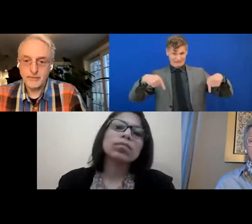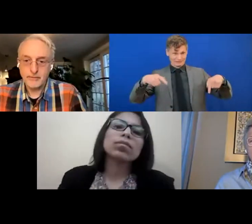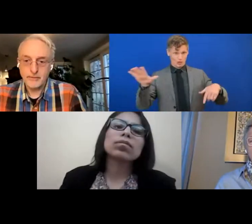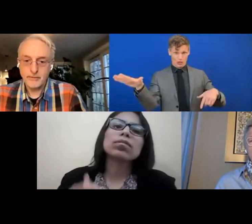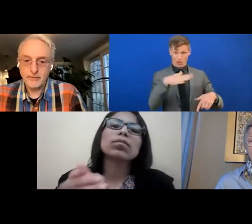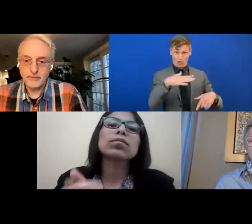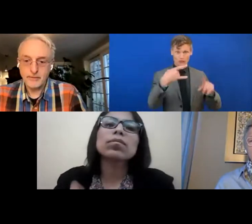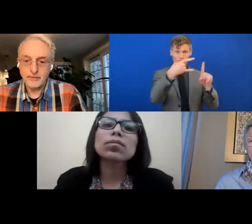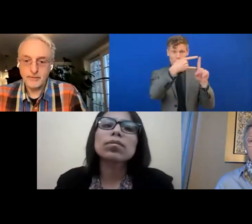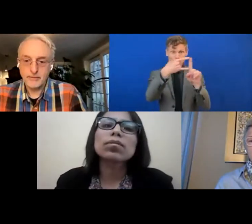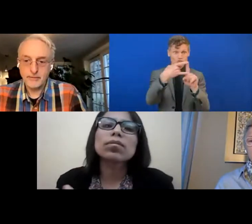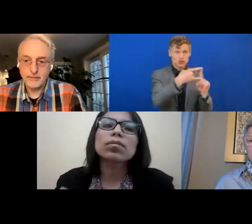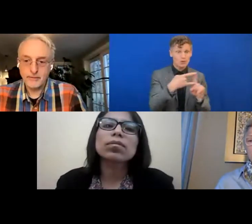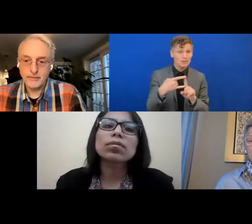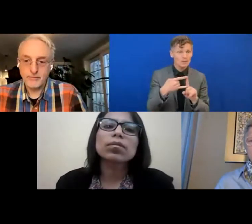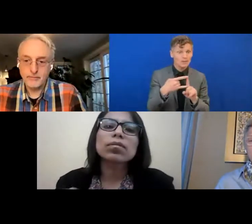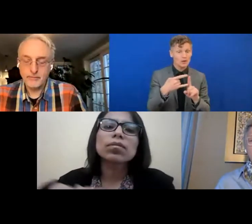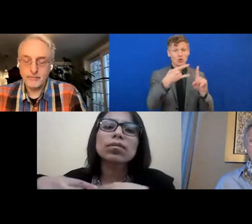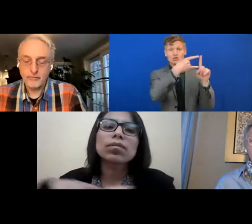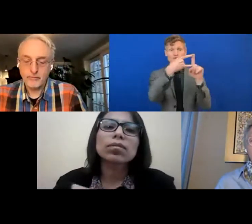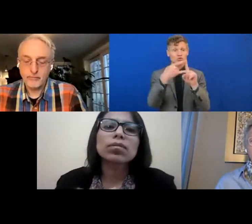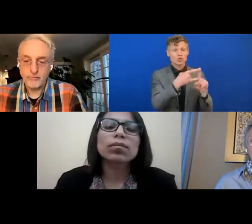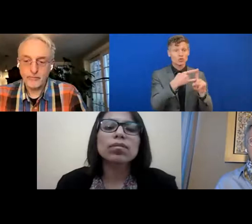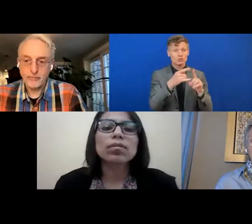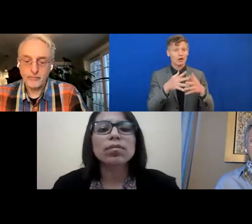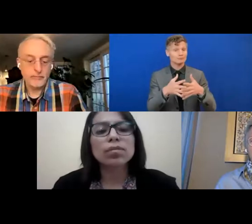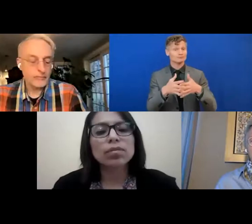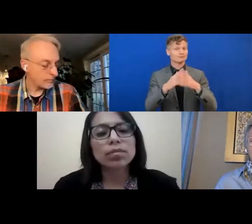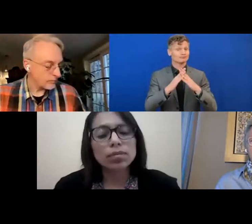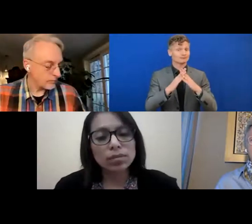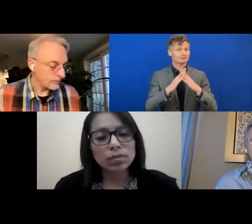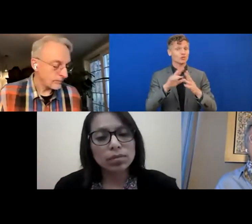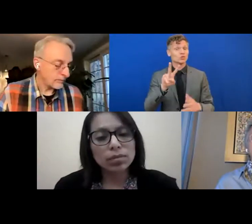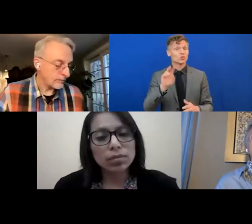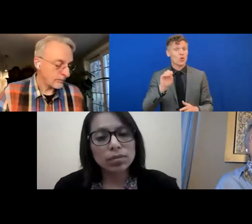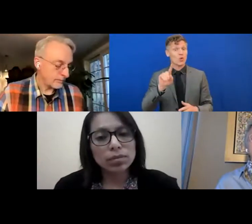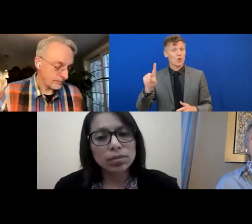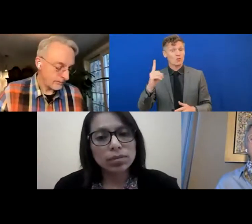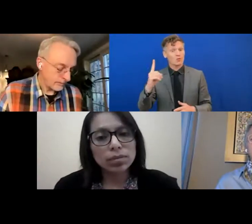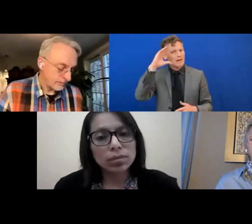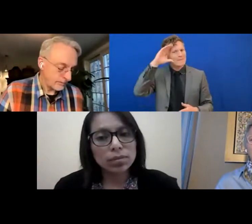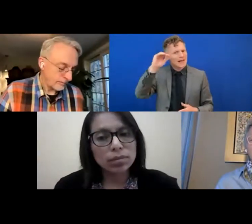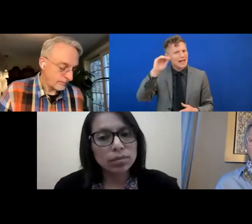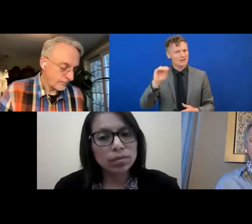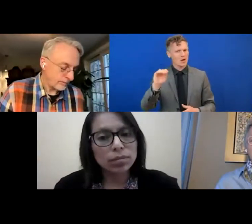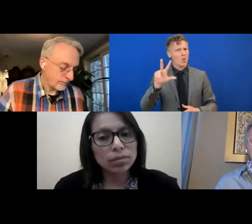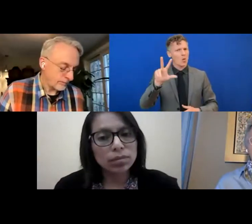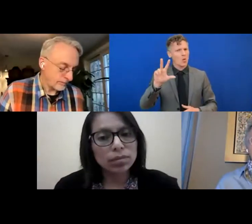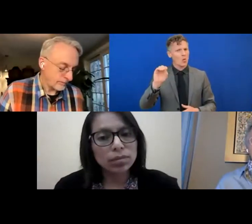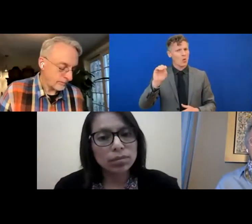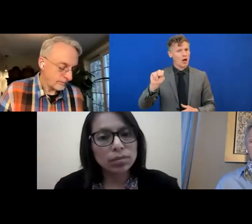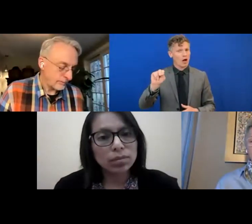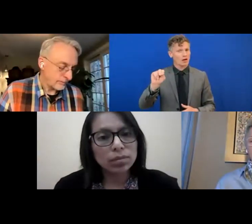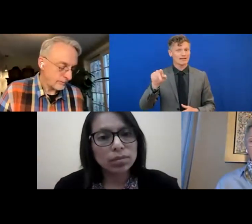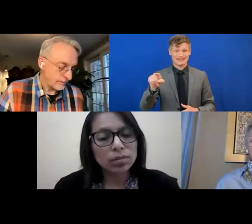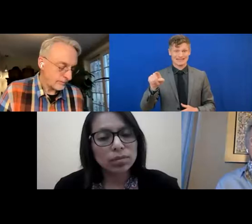Zoom was founded in 2011 by Eric Duan, as I understand it, an American who